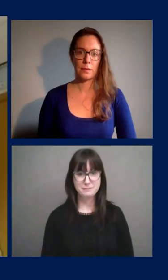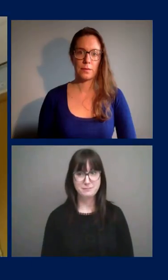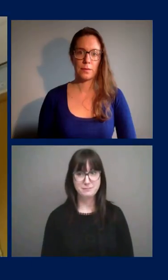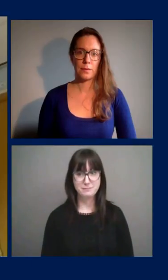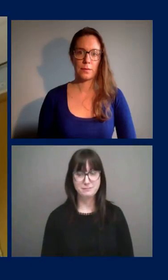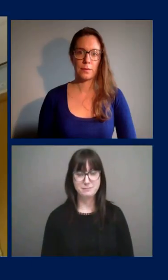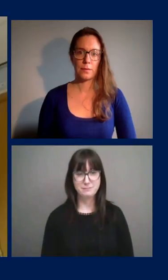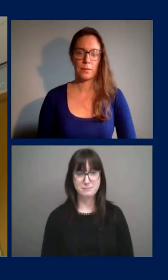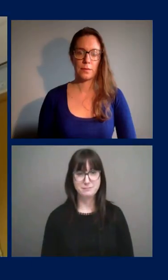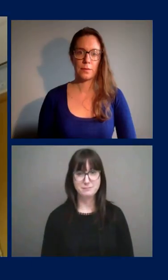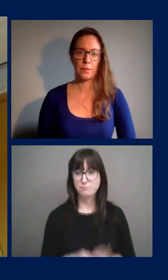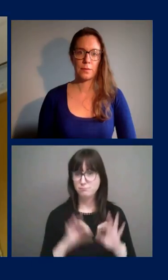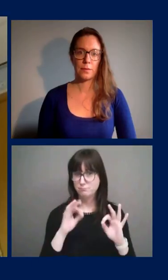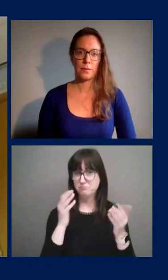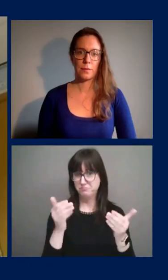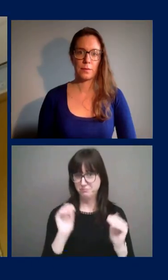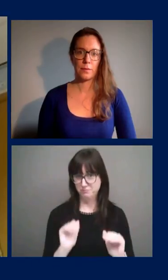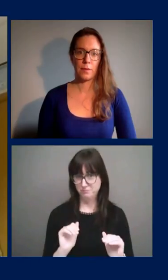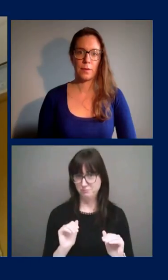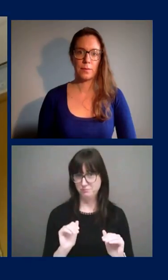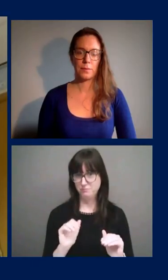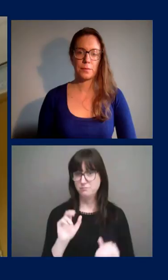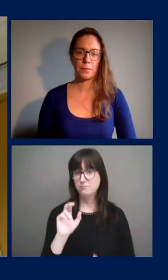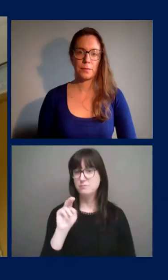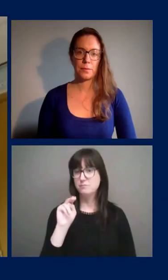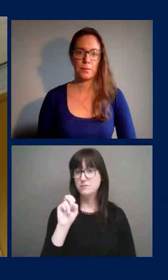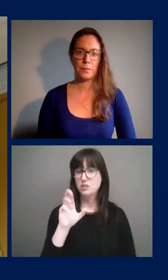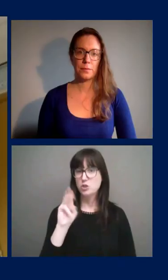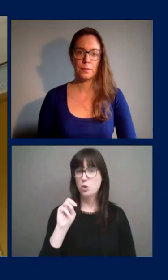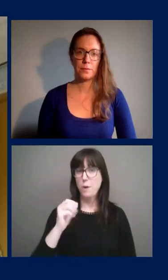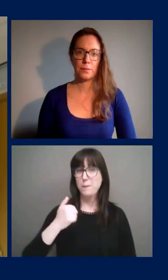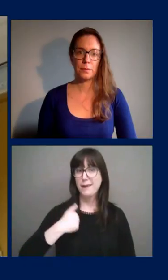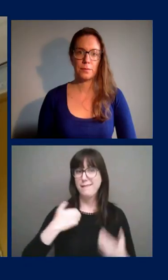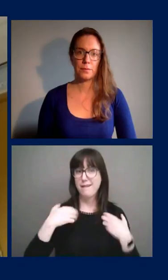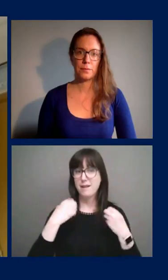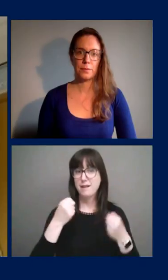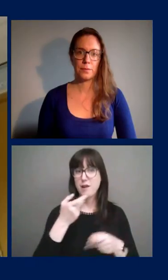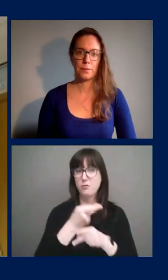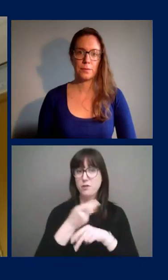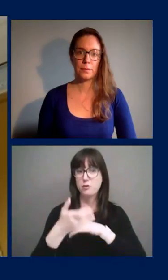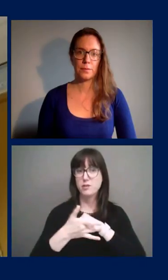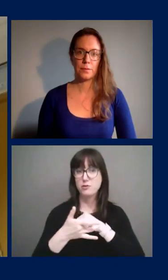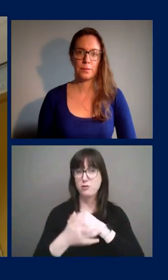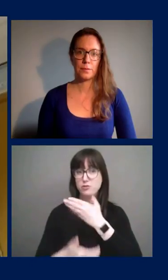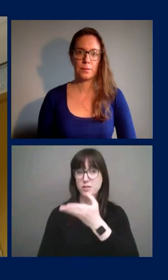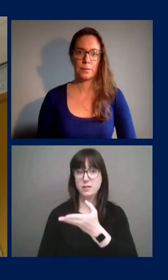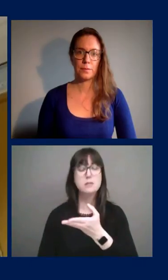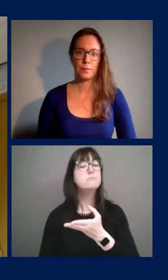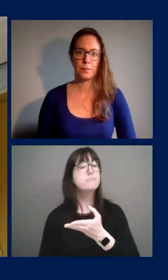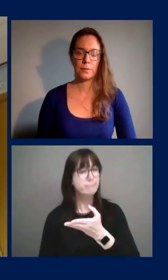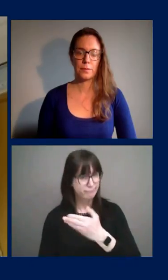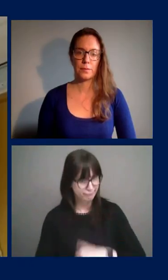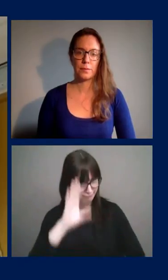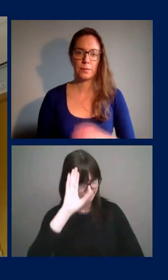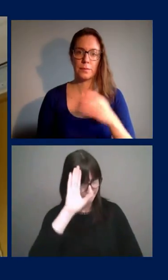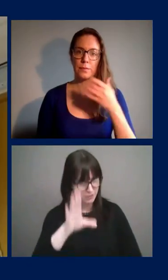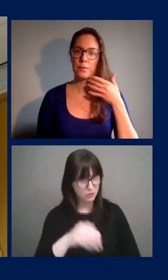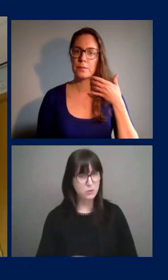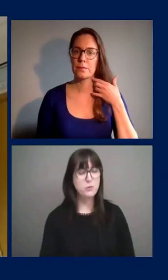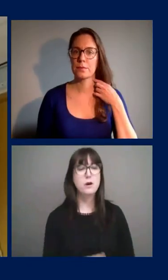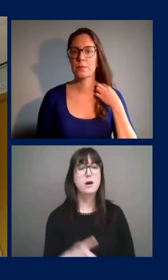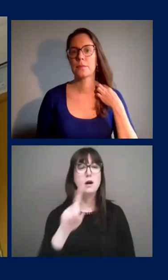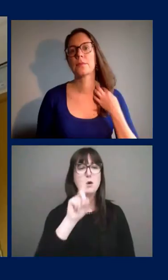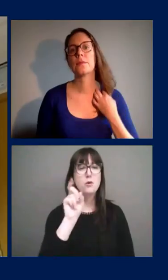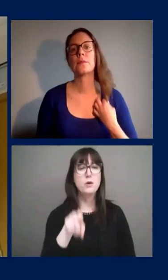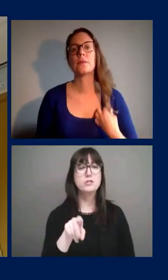All right. Now for Norm Talinsky with Canadian Healthcare Technology. Thank you. This is my question.